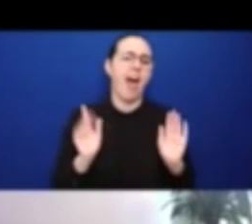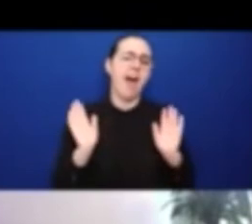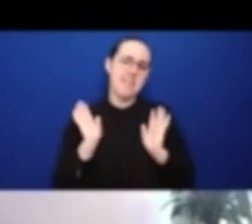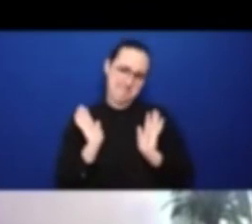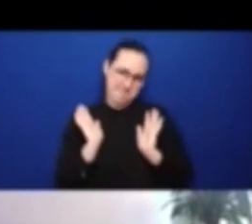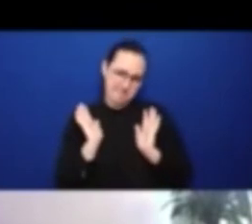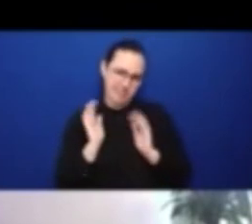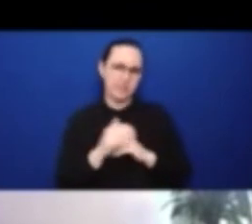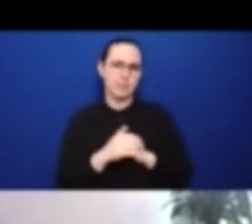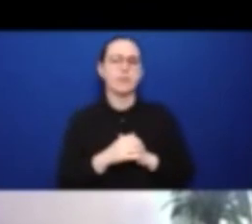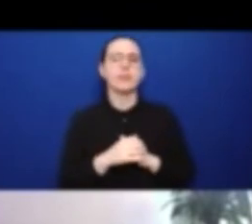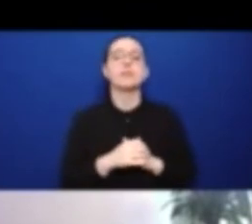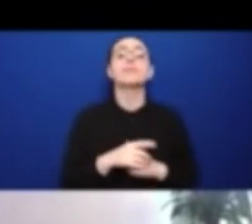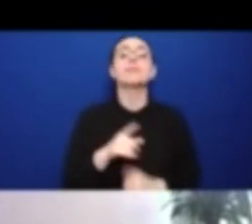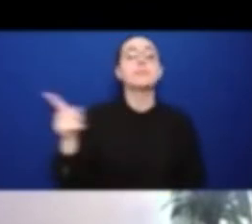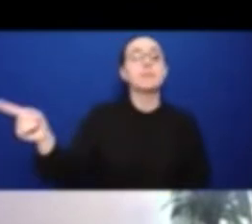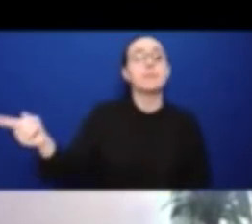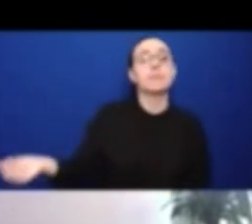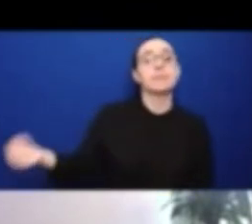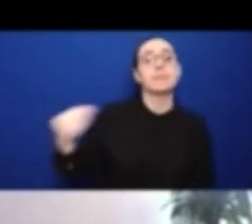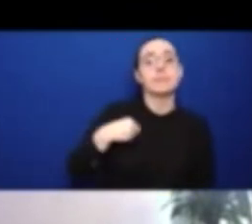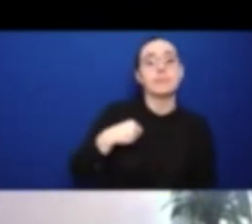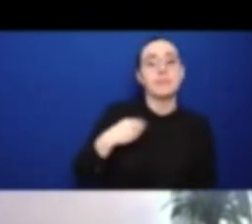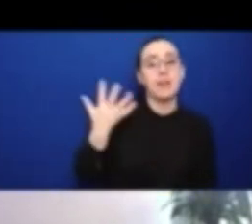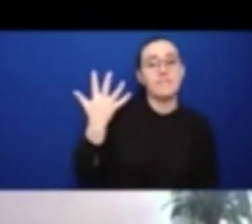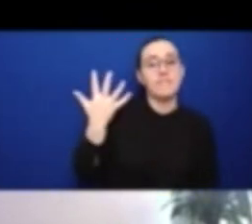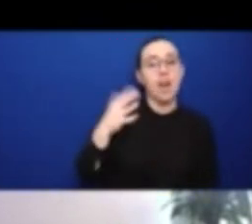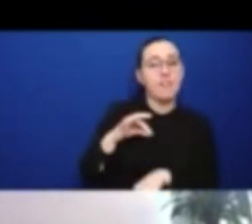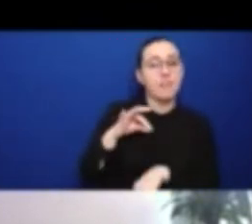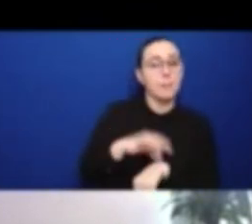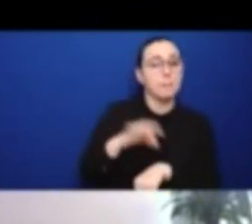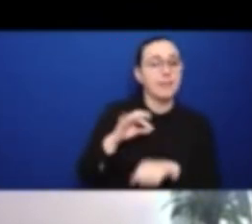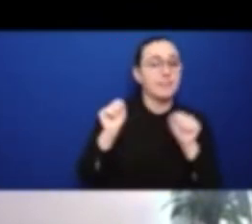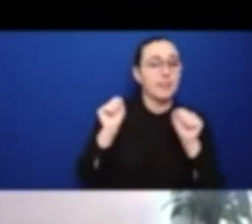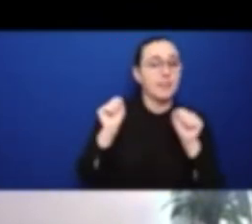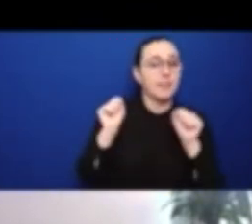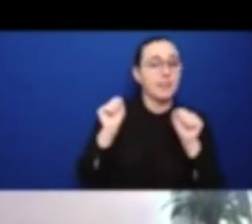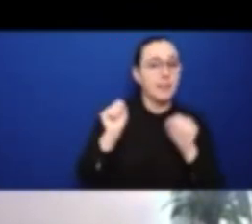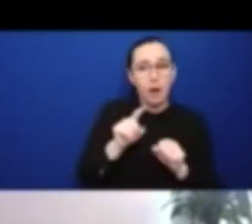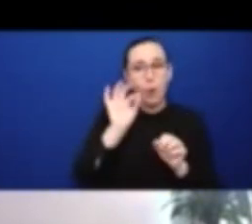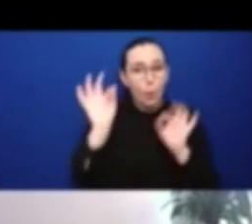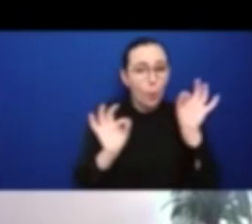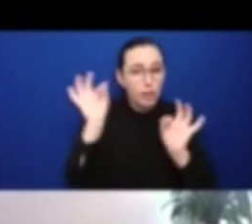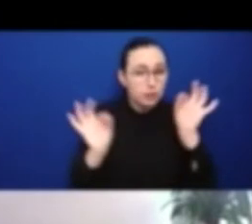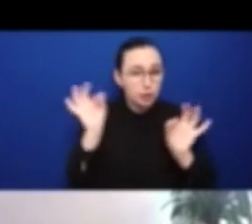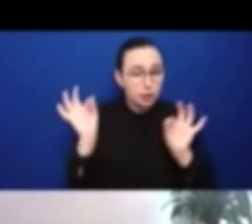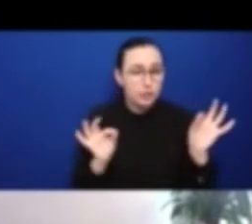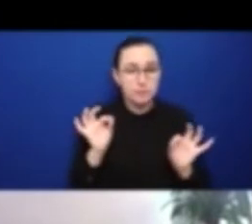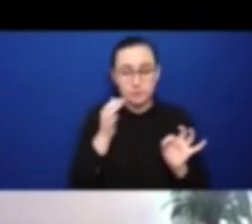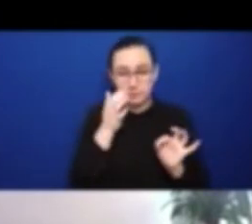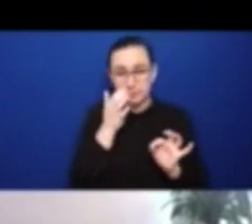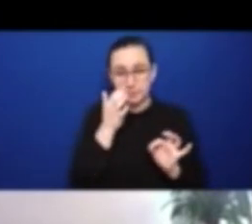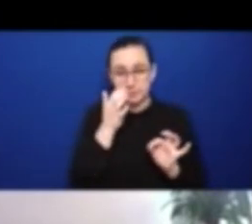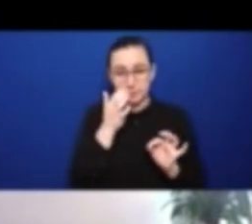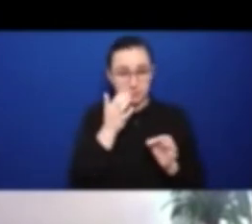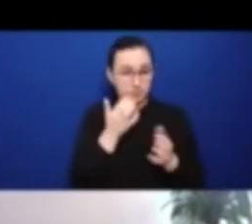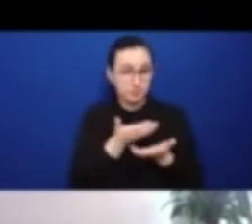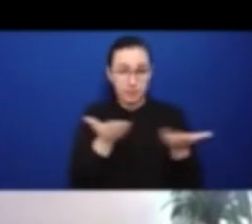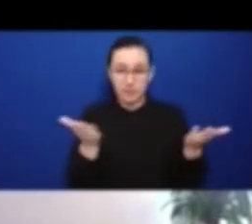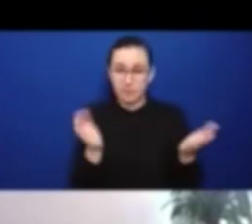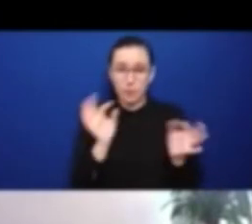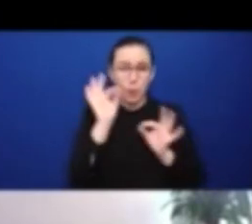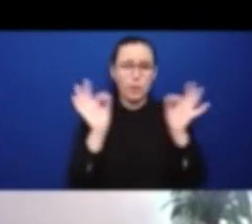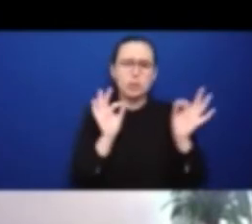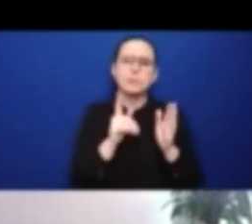Kiko, to take questions. So if folks have questions, very briefly, I'd